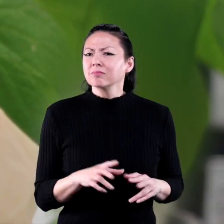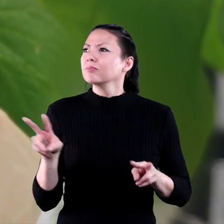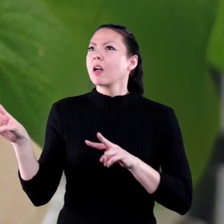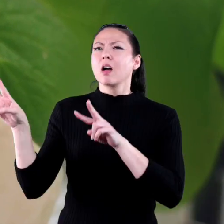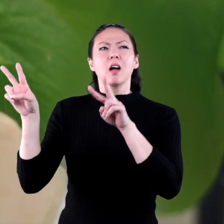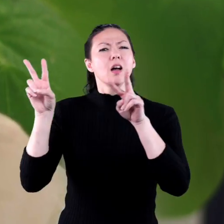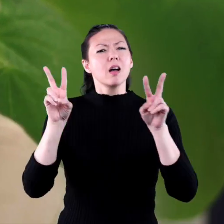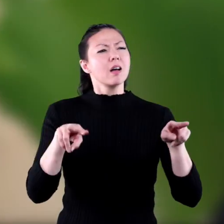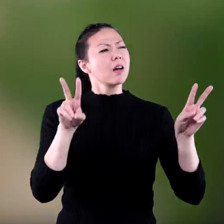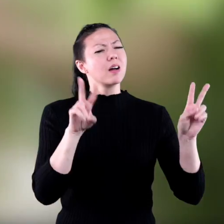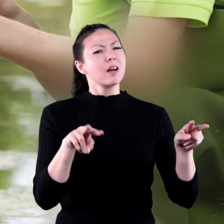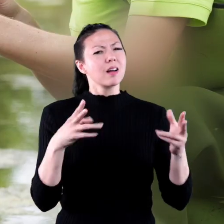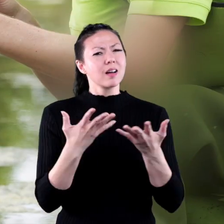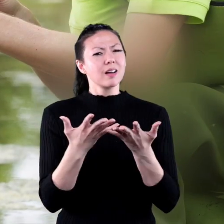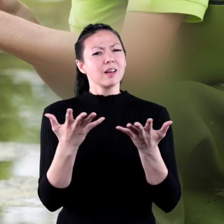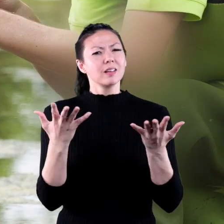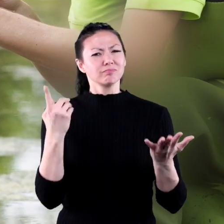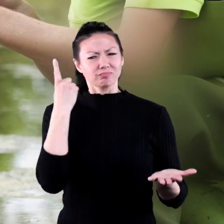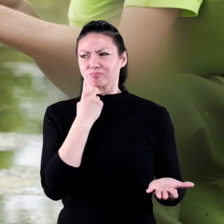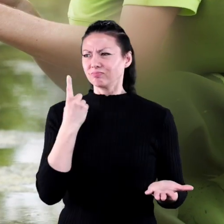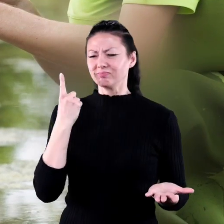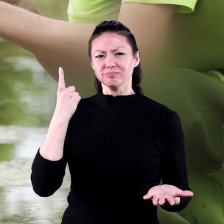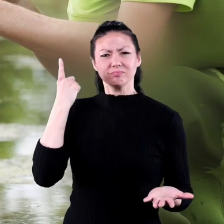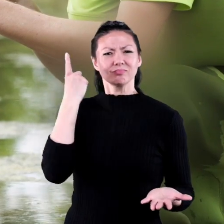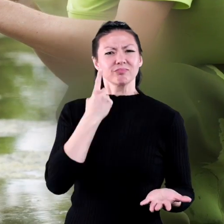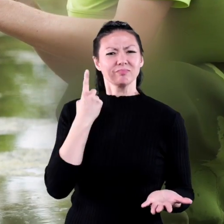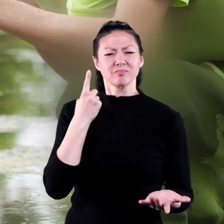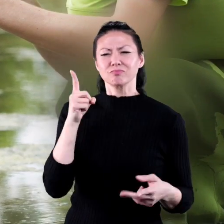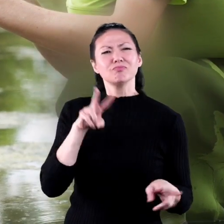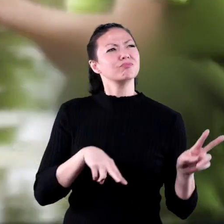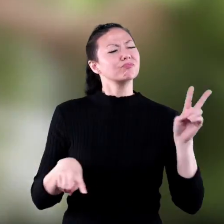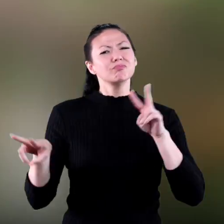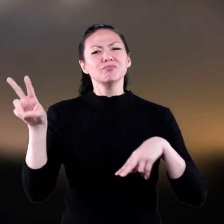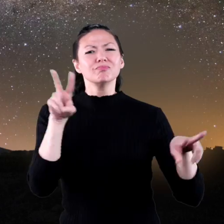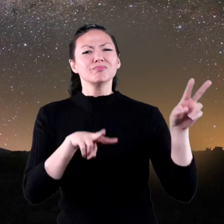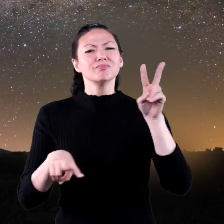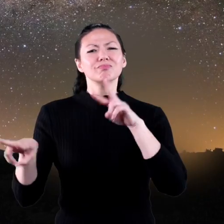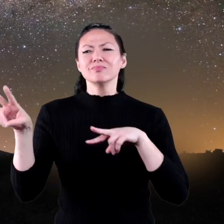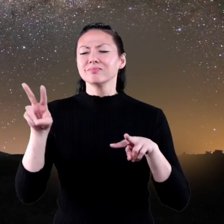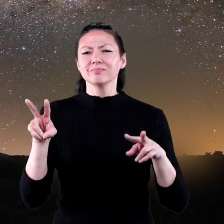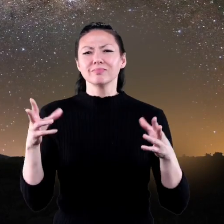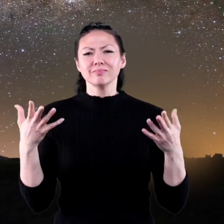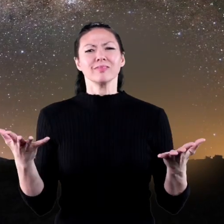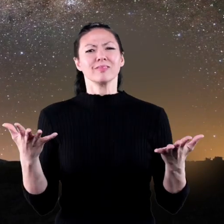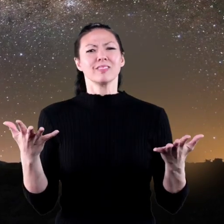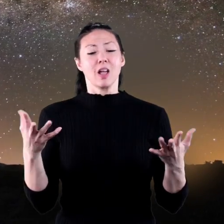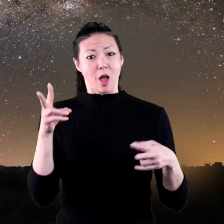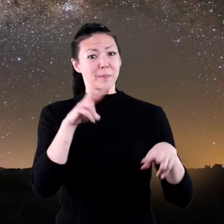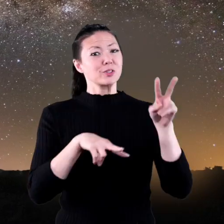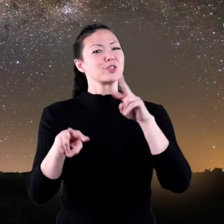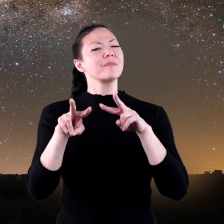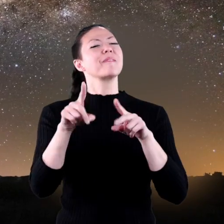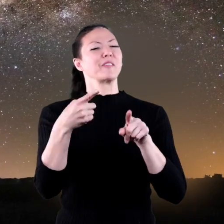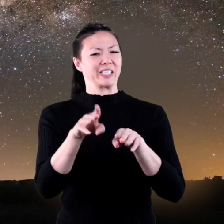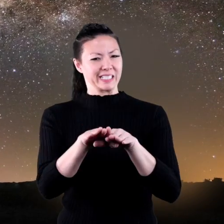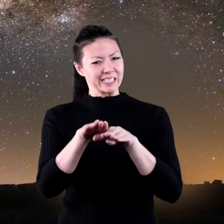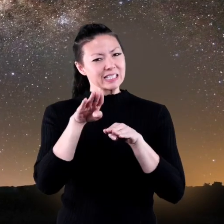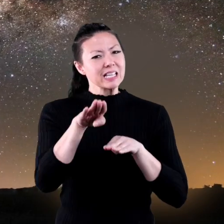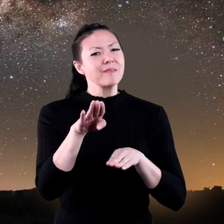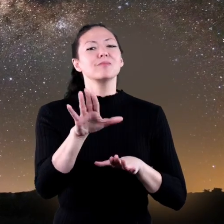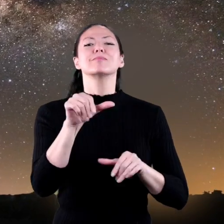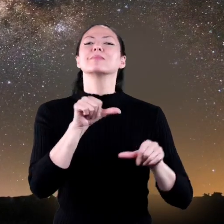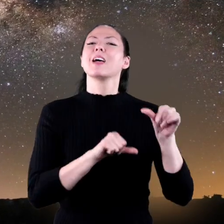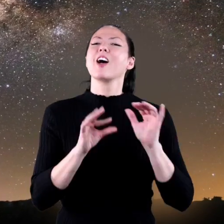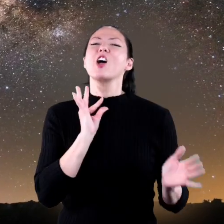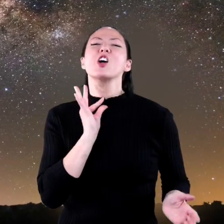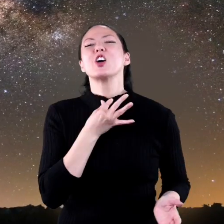the world around you and wondered about things, you were observing. Observation is the first step of the Scientific